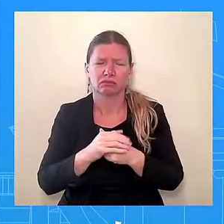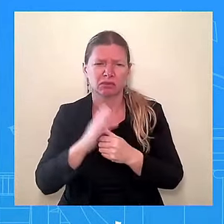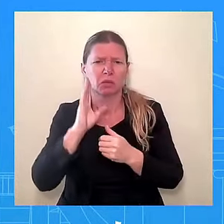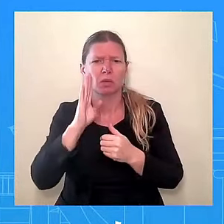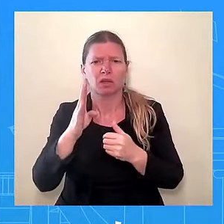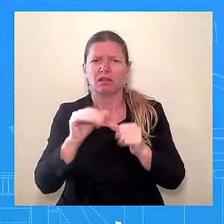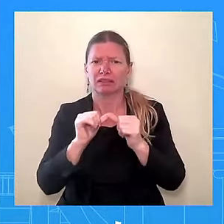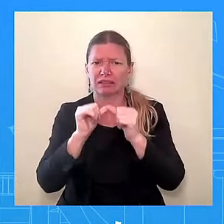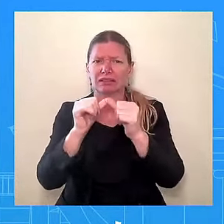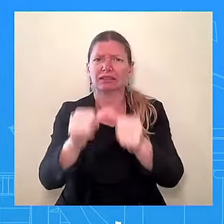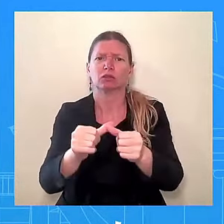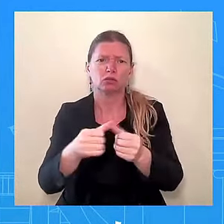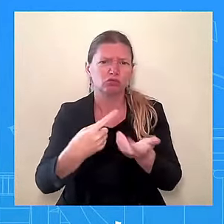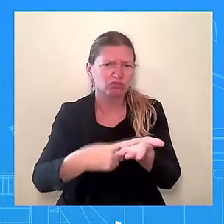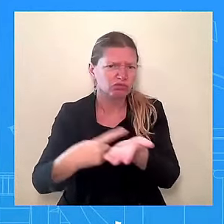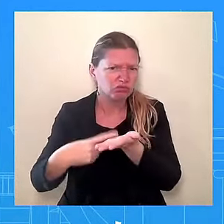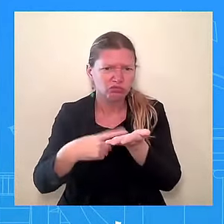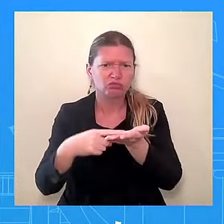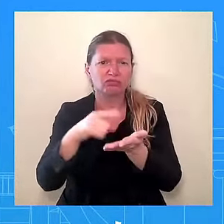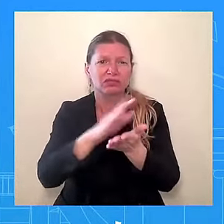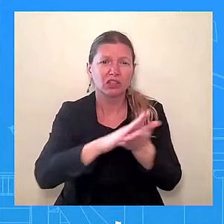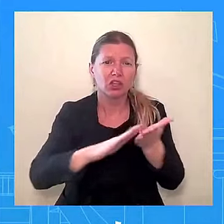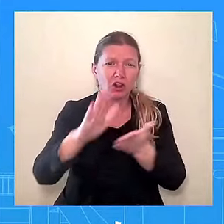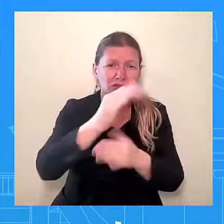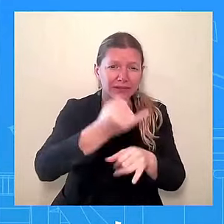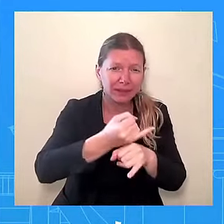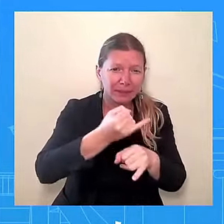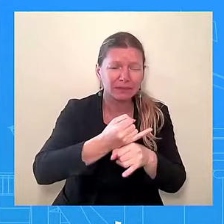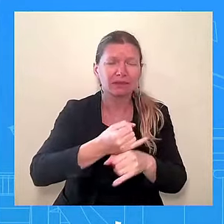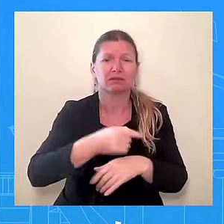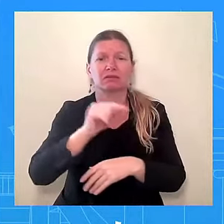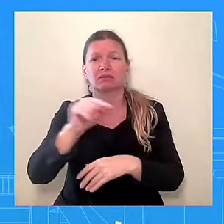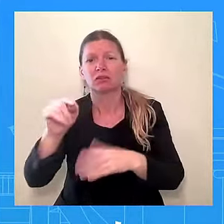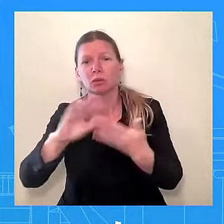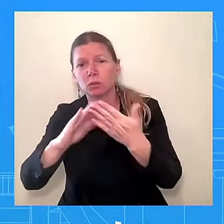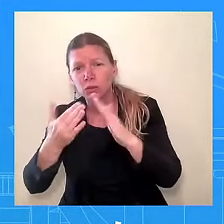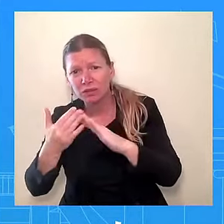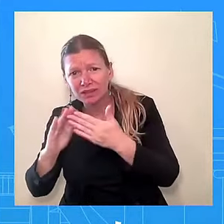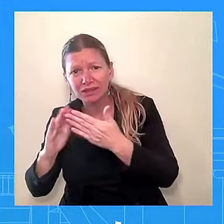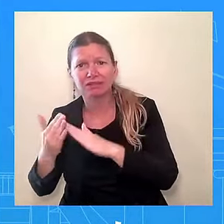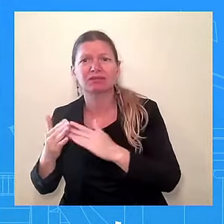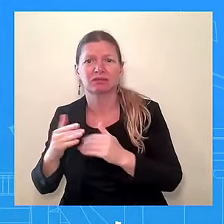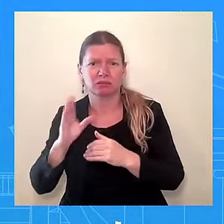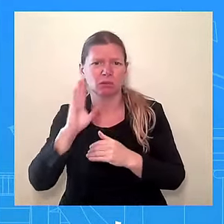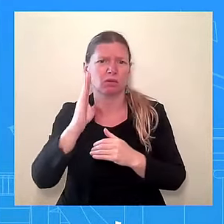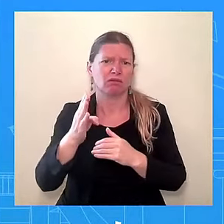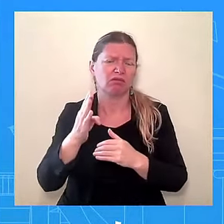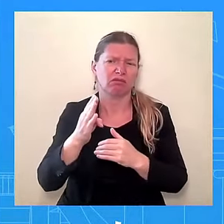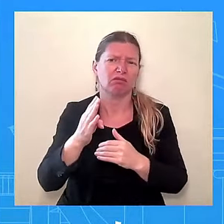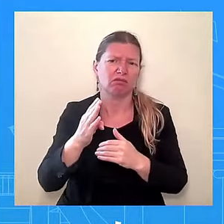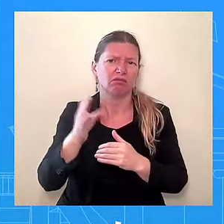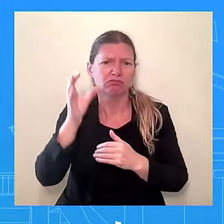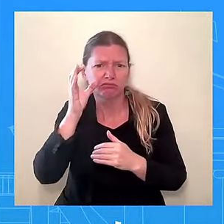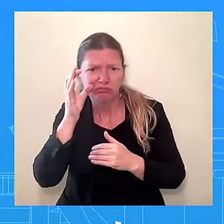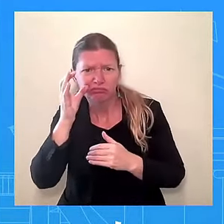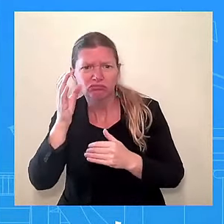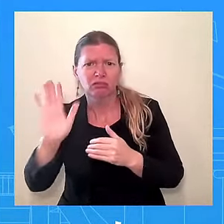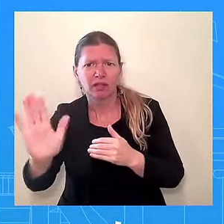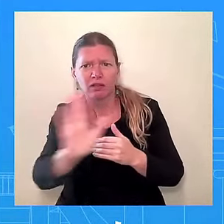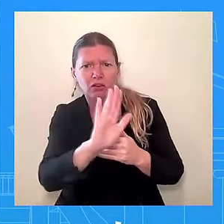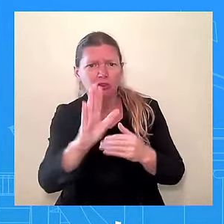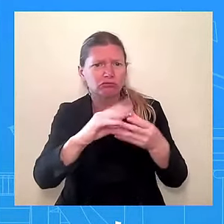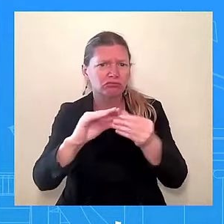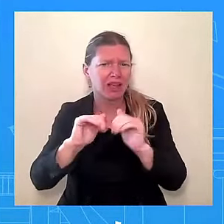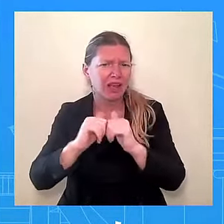with communities, hearing them out, hearing also how can we be helpful, anything that they want to share with us that would be